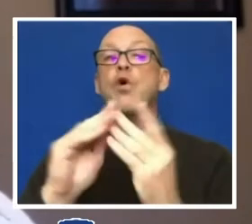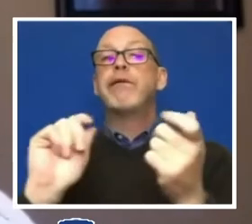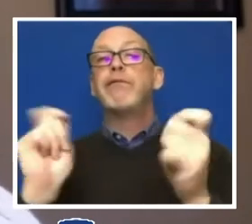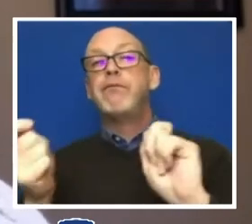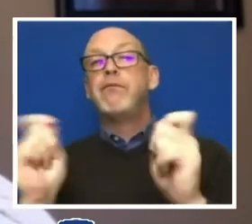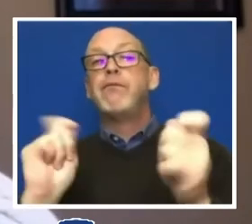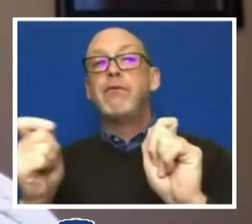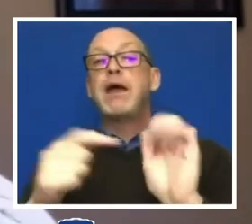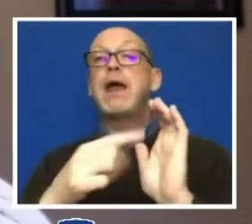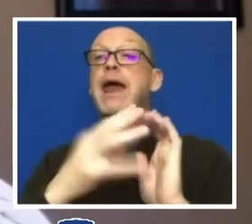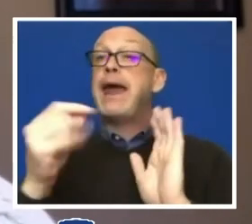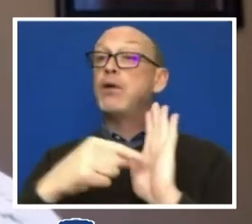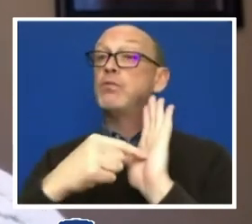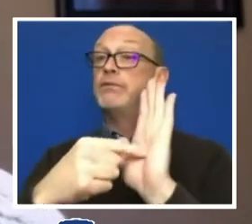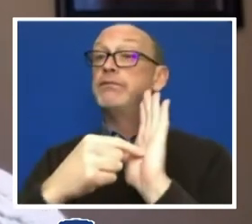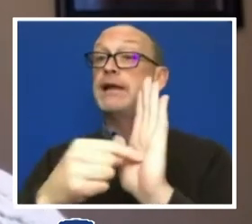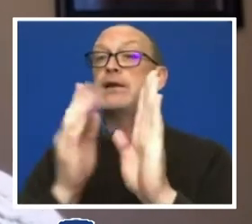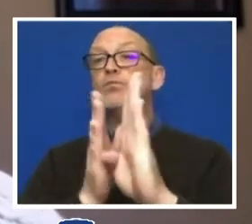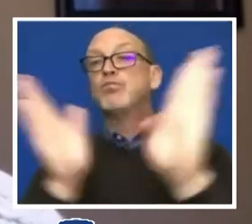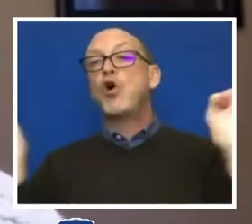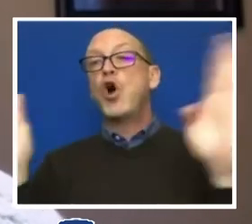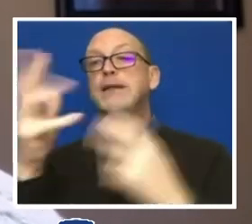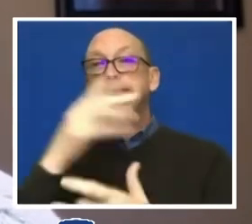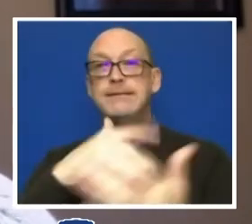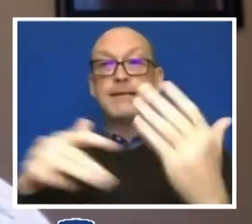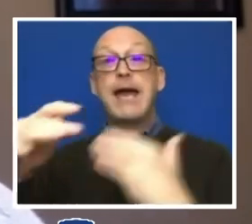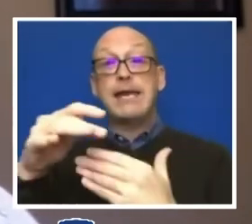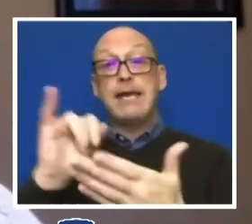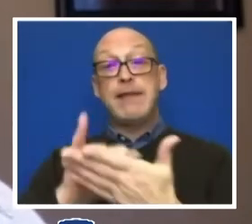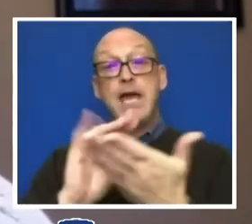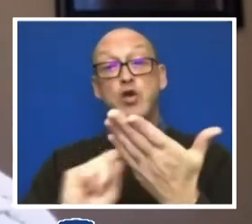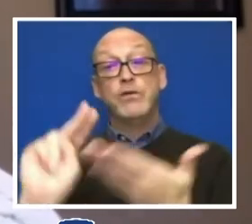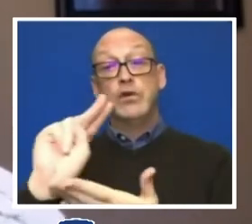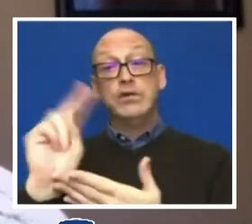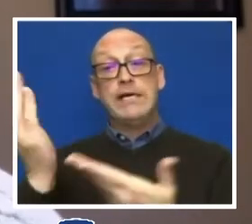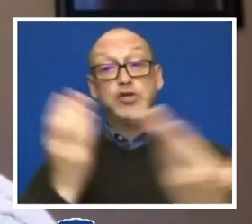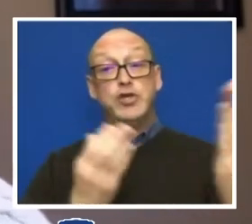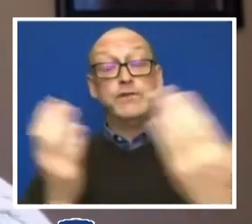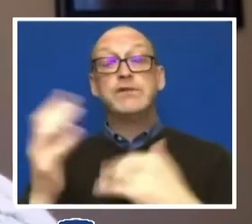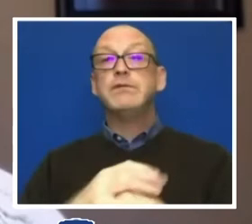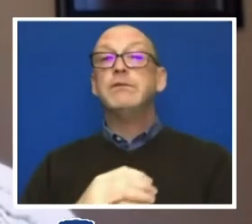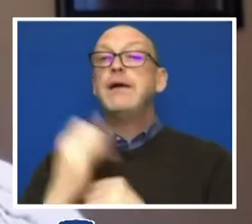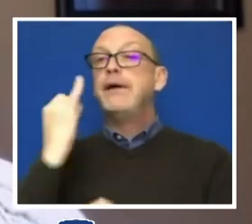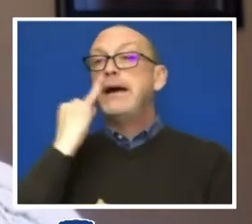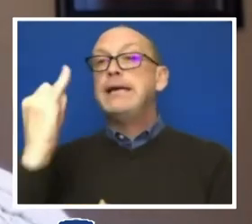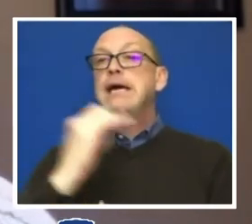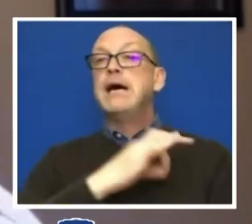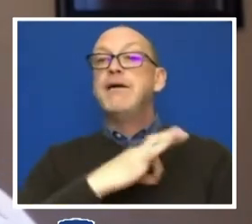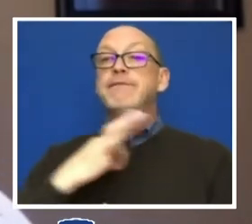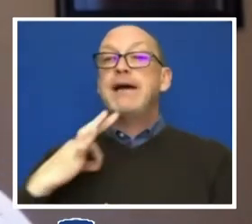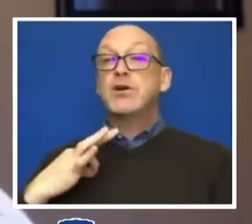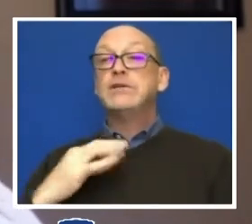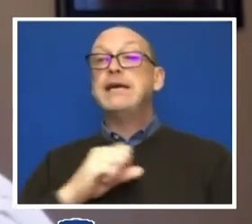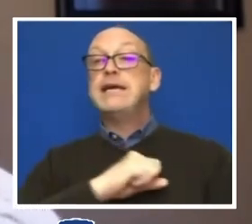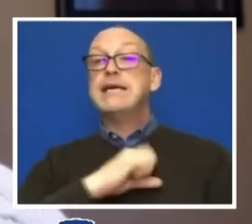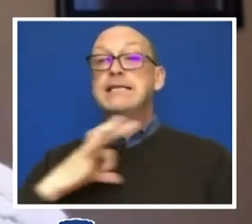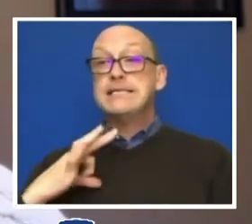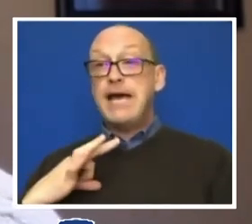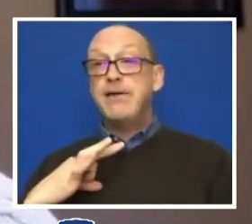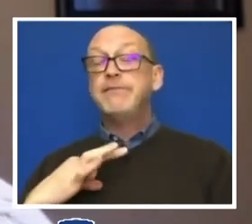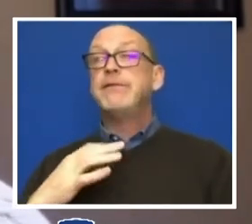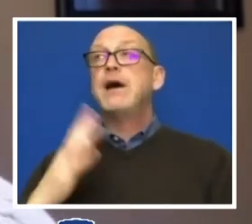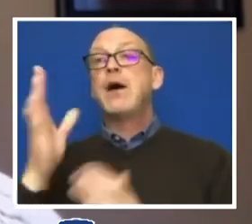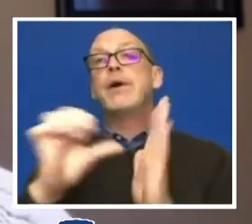the broader society that it serves. So the idea that faculty, staff, and I want to emphasize